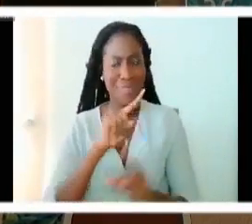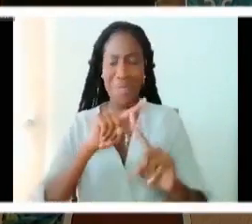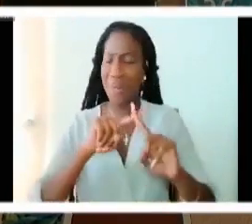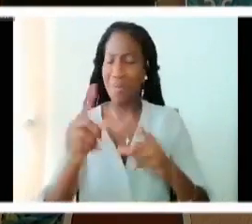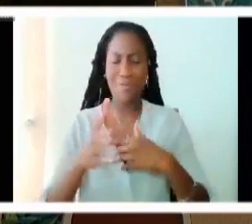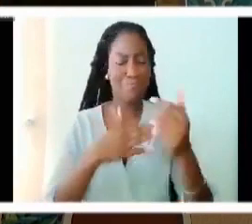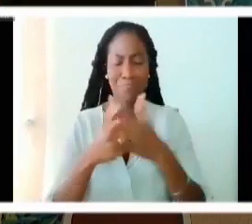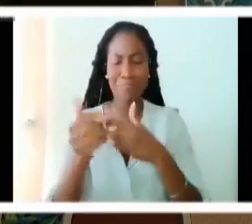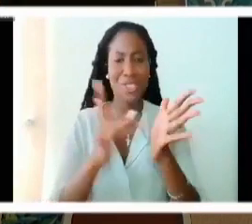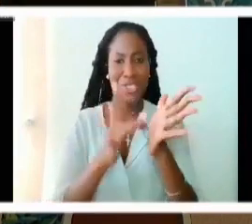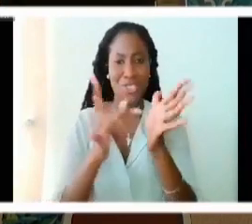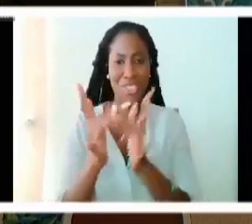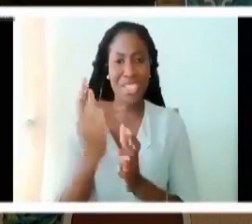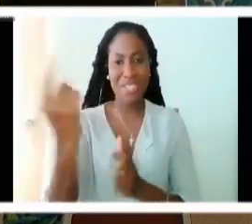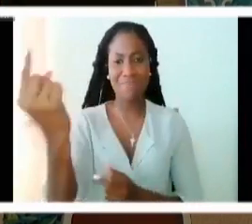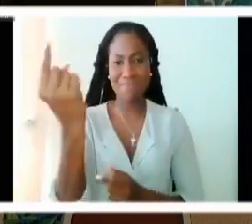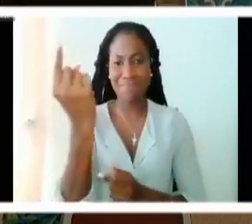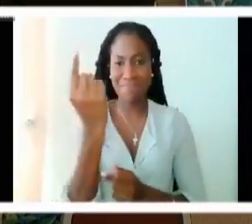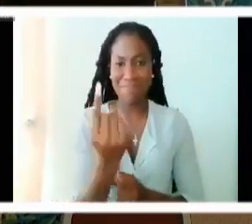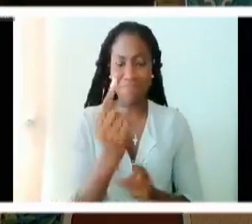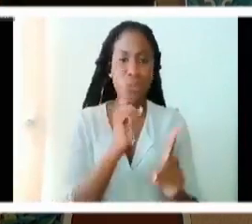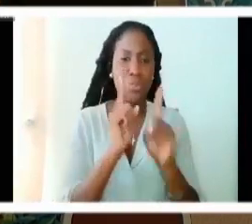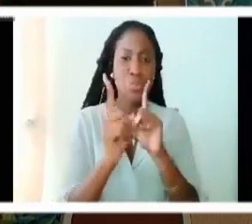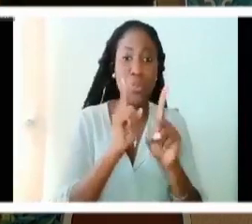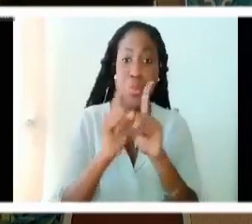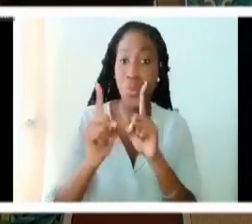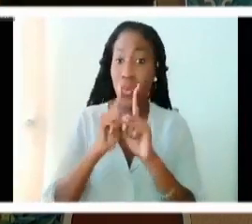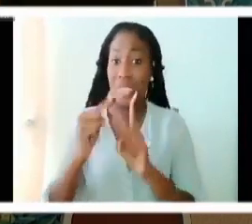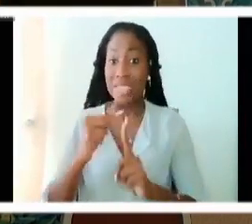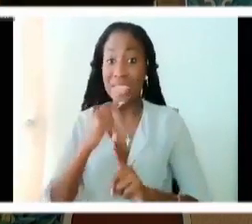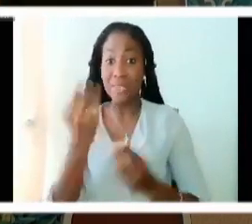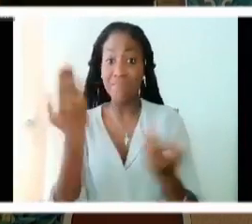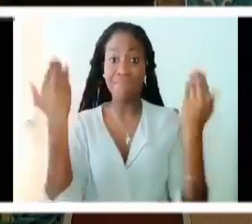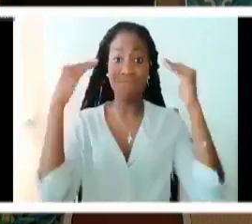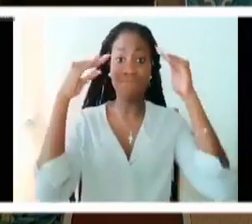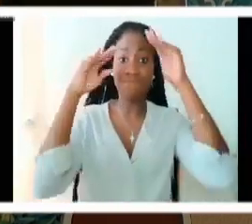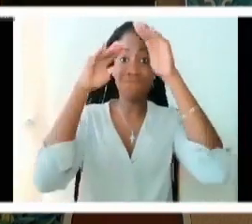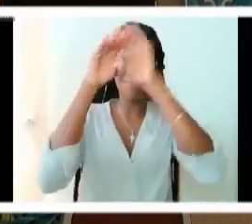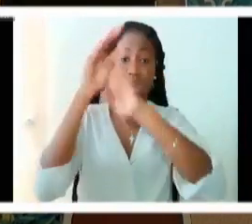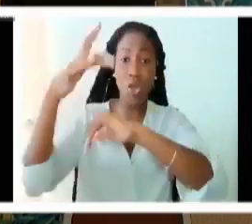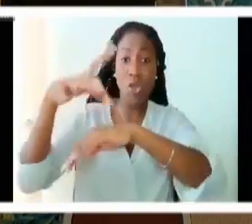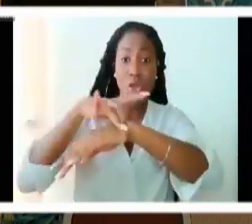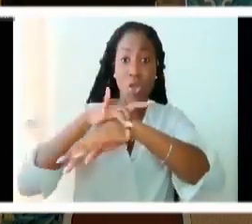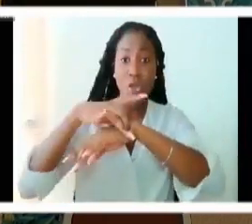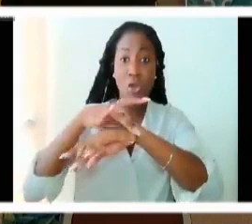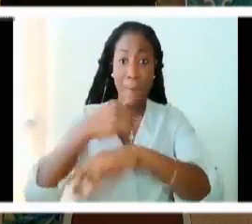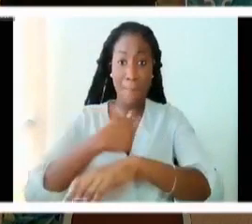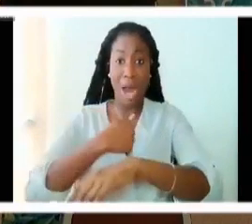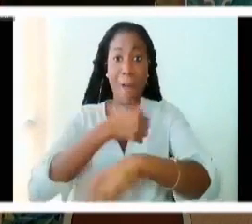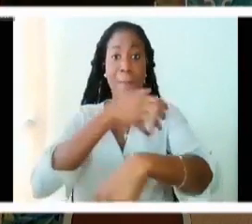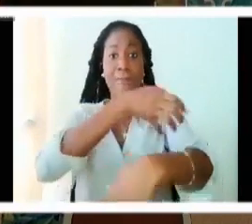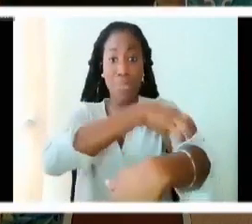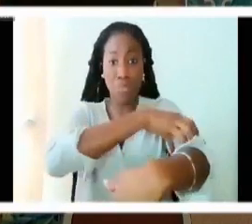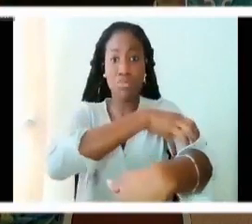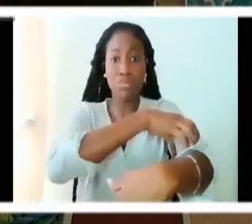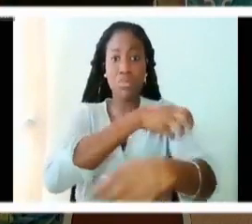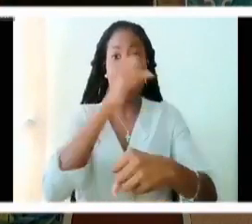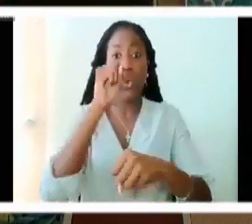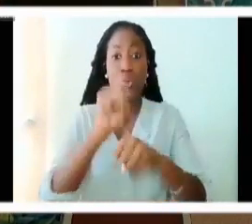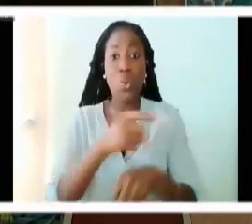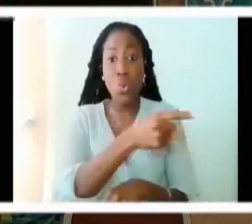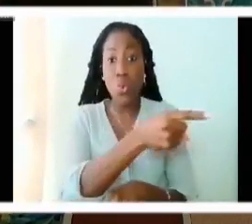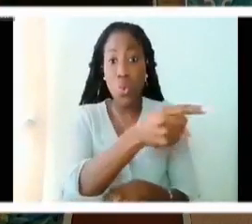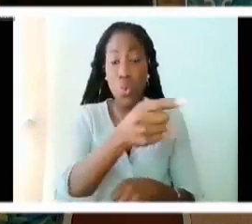He said, authority in heaven and on earth has been given to me. Go therefore and make disciples of all nations.